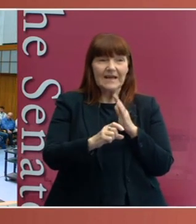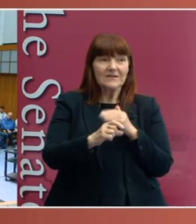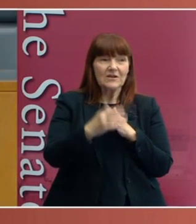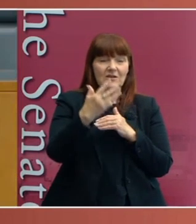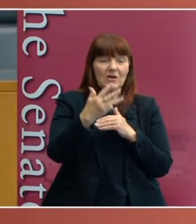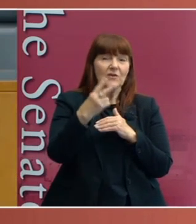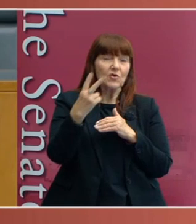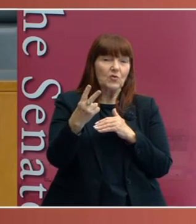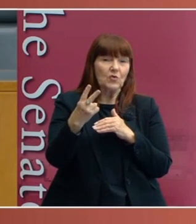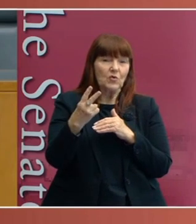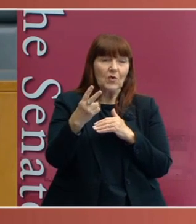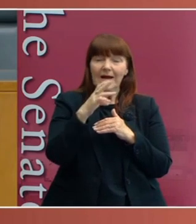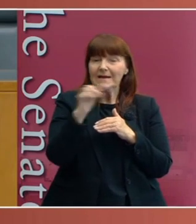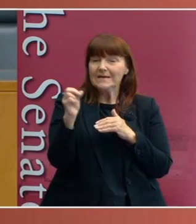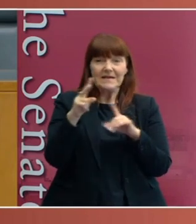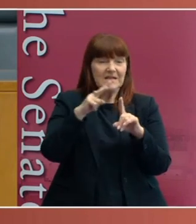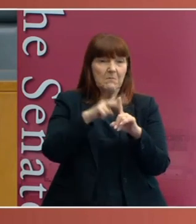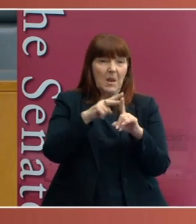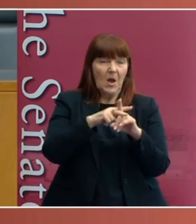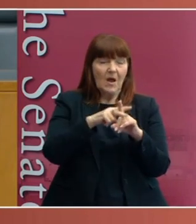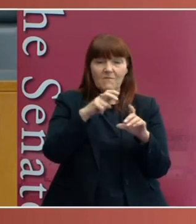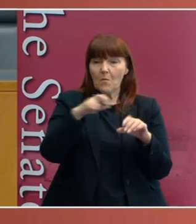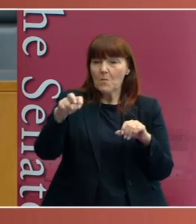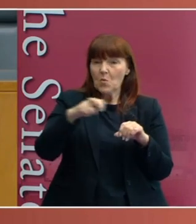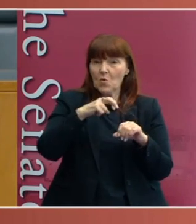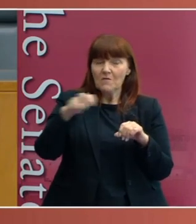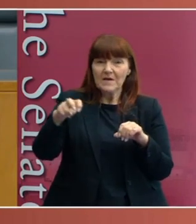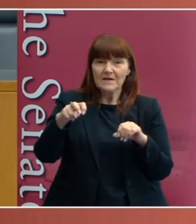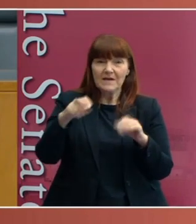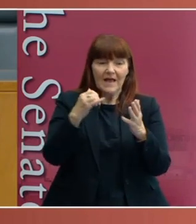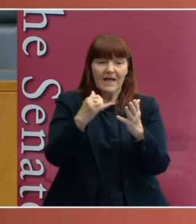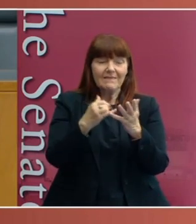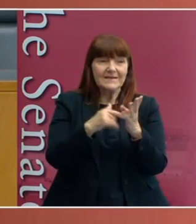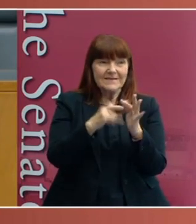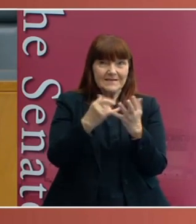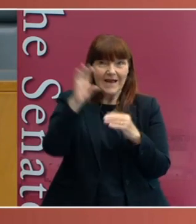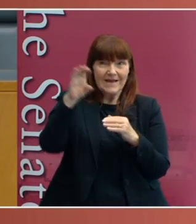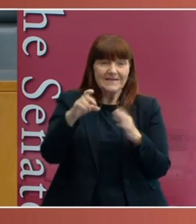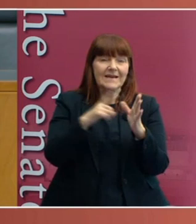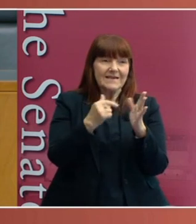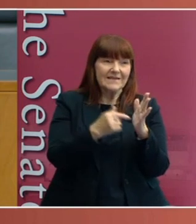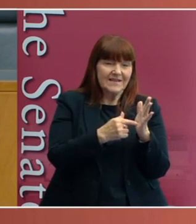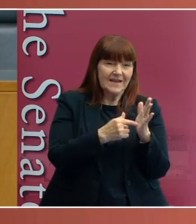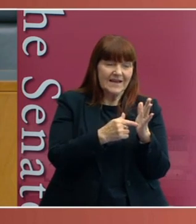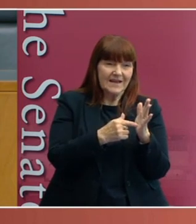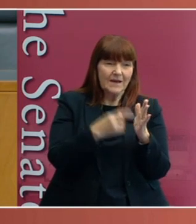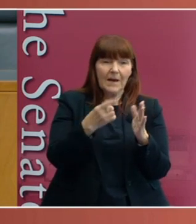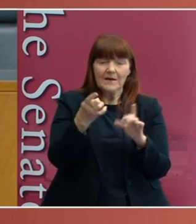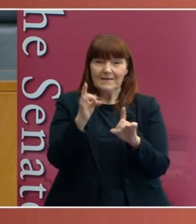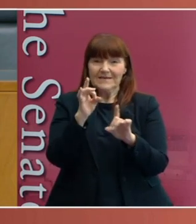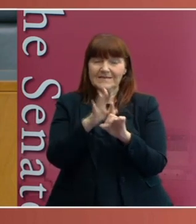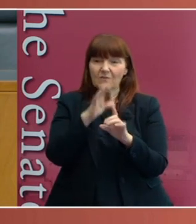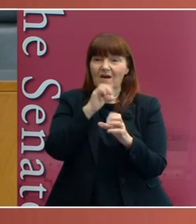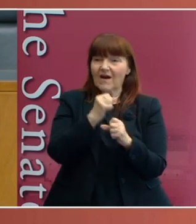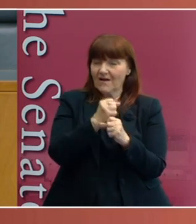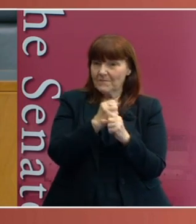apply in relation to movement between the states and the ACT. But when the self-government legislation was